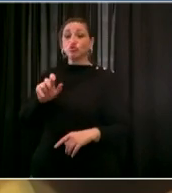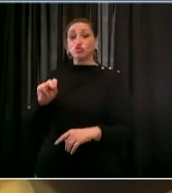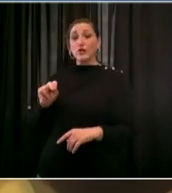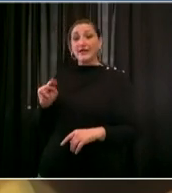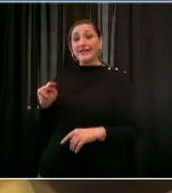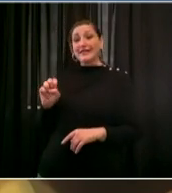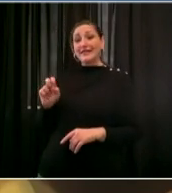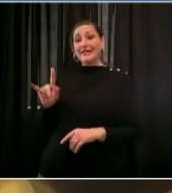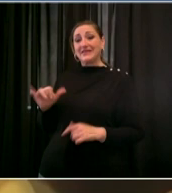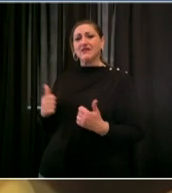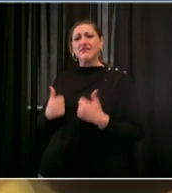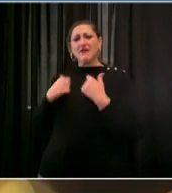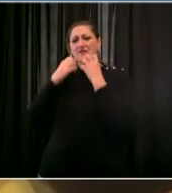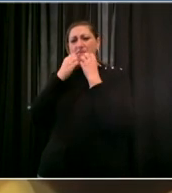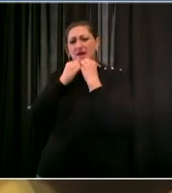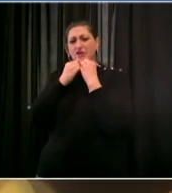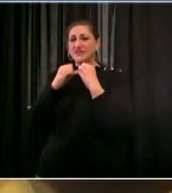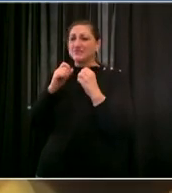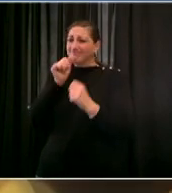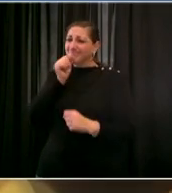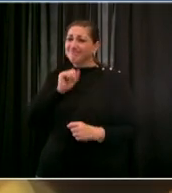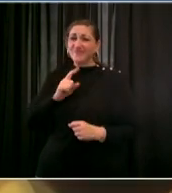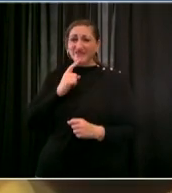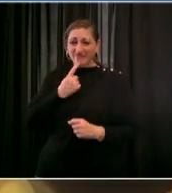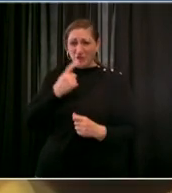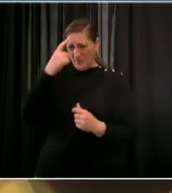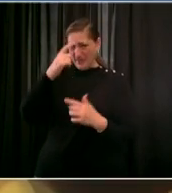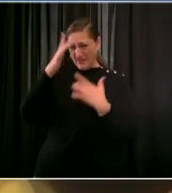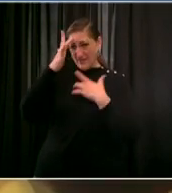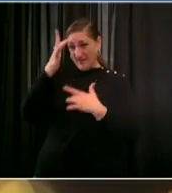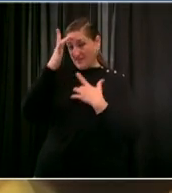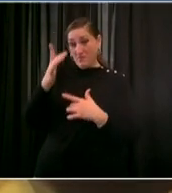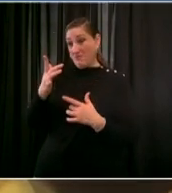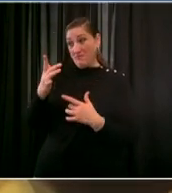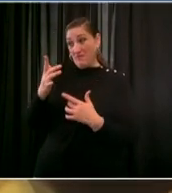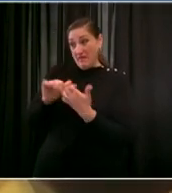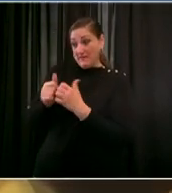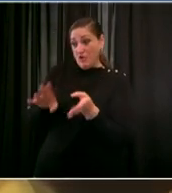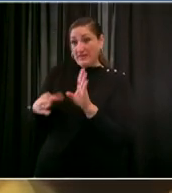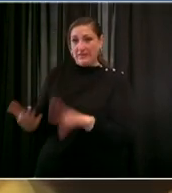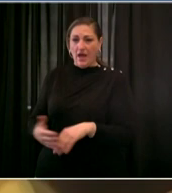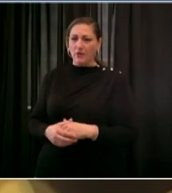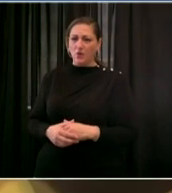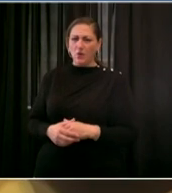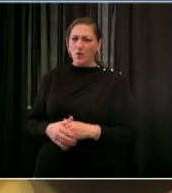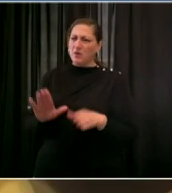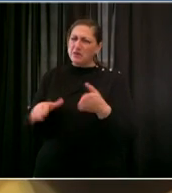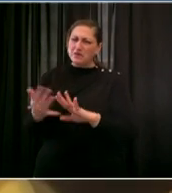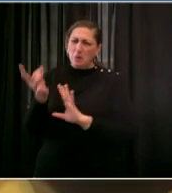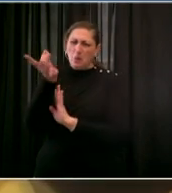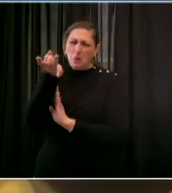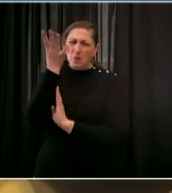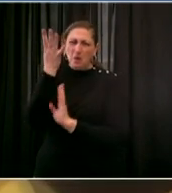from severe mental illness but that was not the cause of his death his death is a tragedy that never should have happened